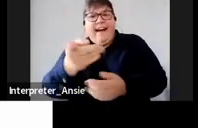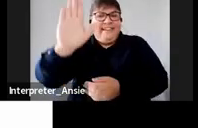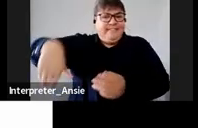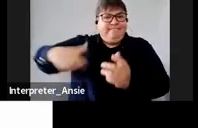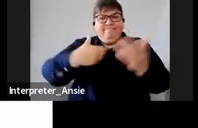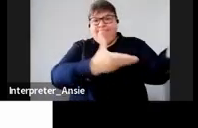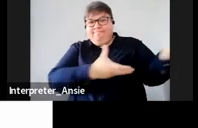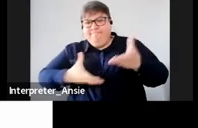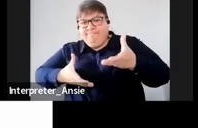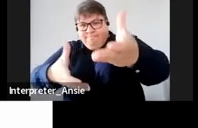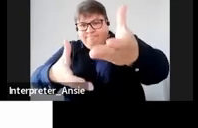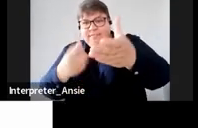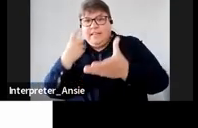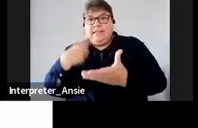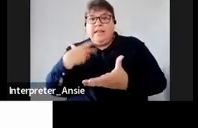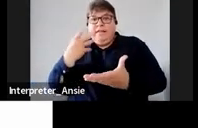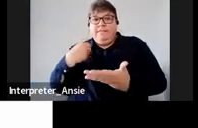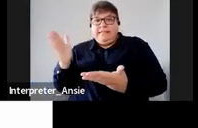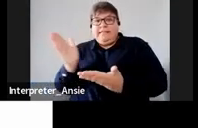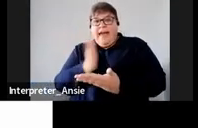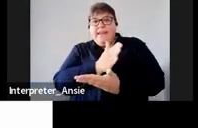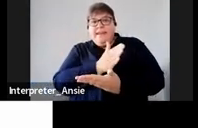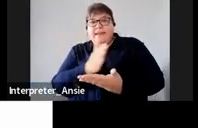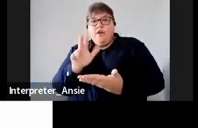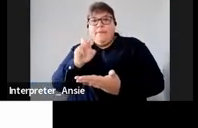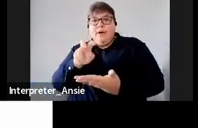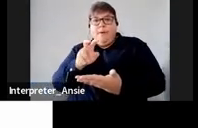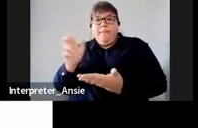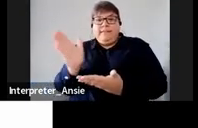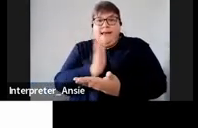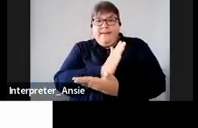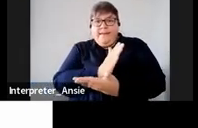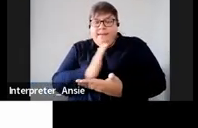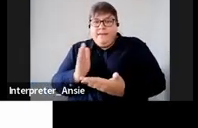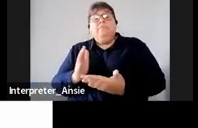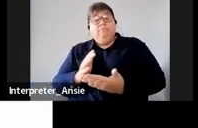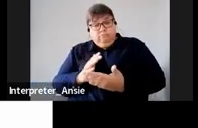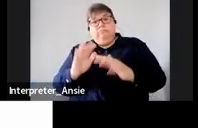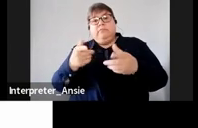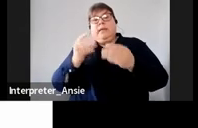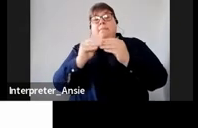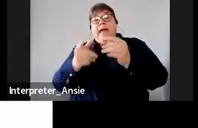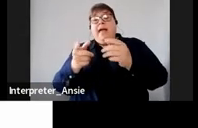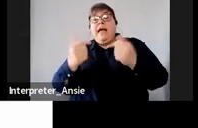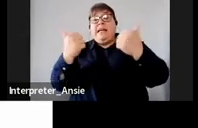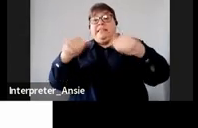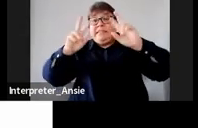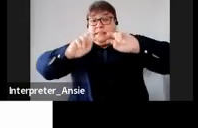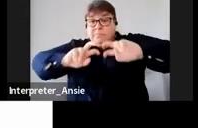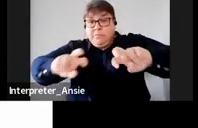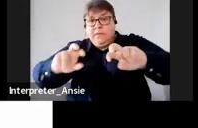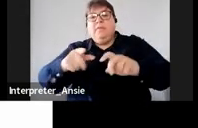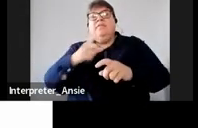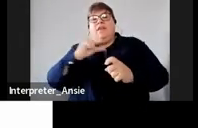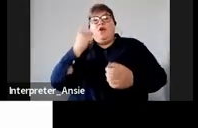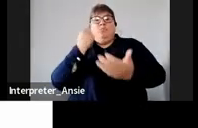documentation proving your expenses which you've incurred during that specific year of assessment you are able to provide them